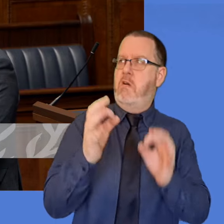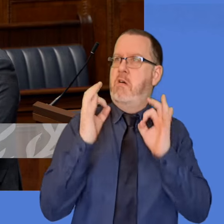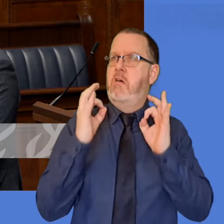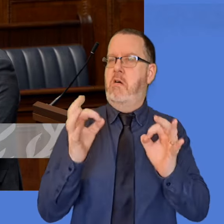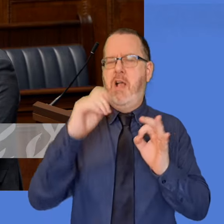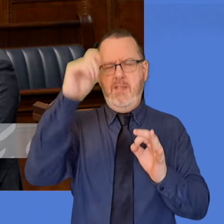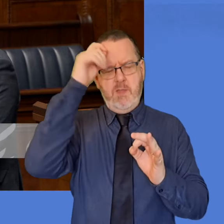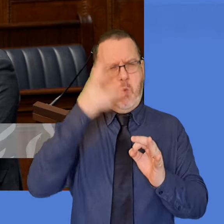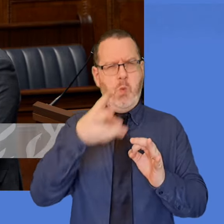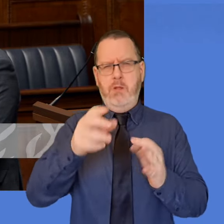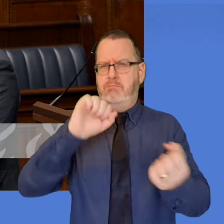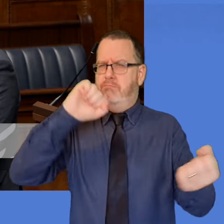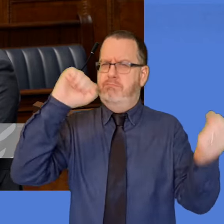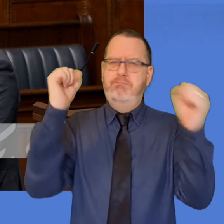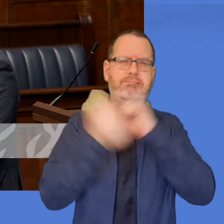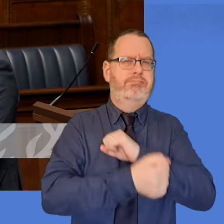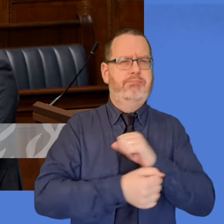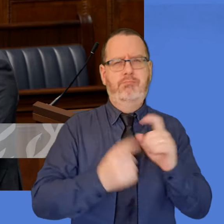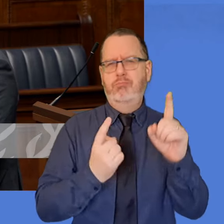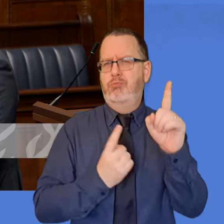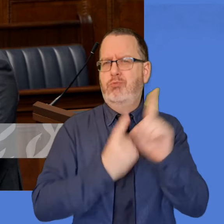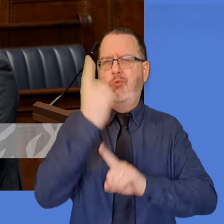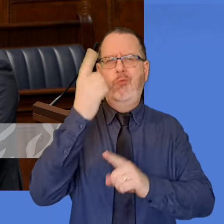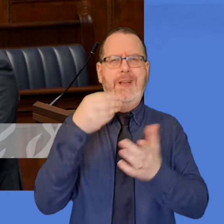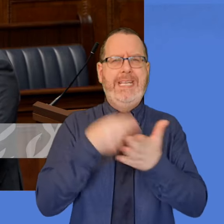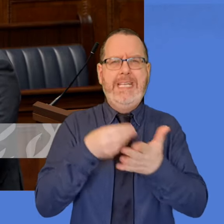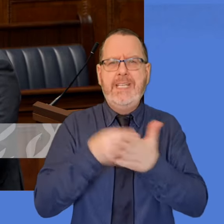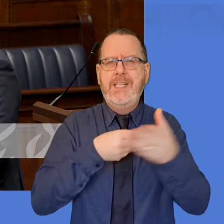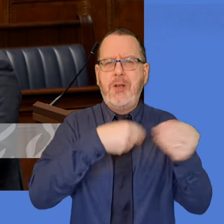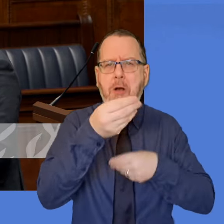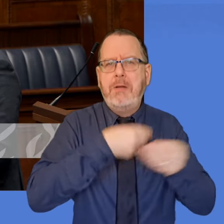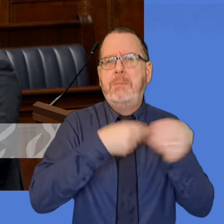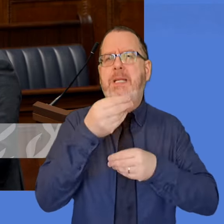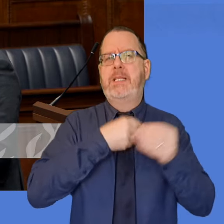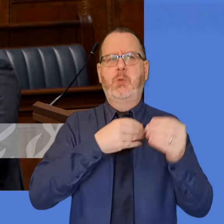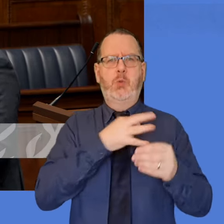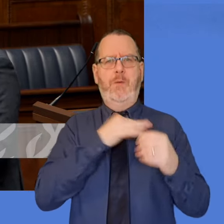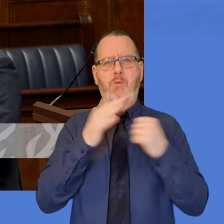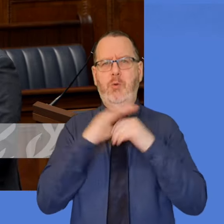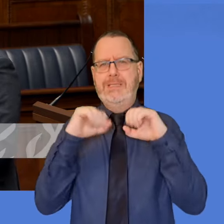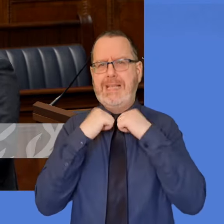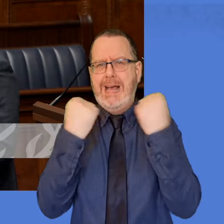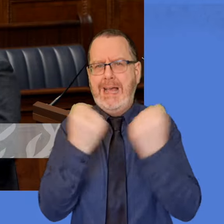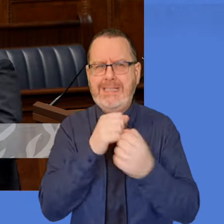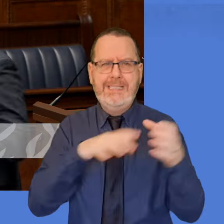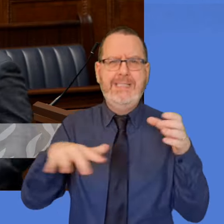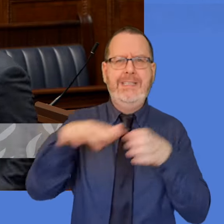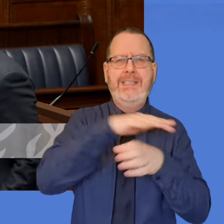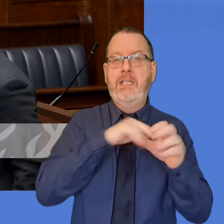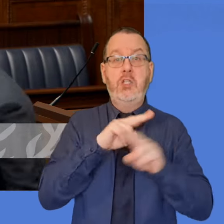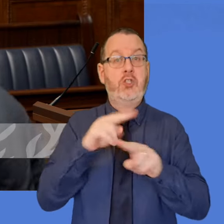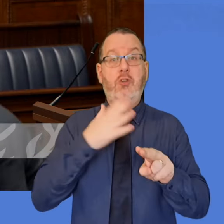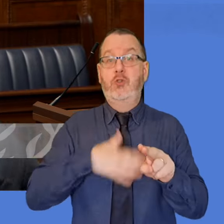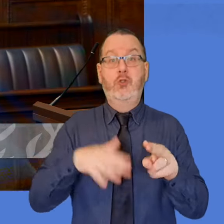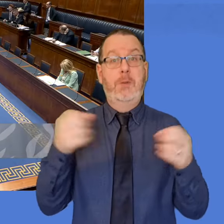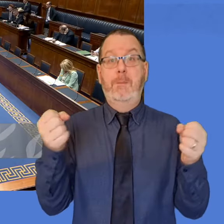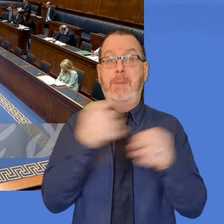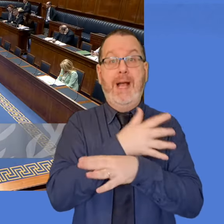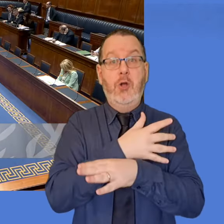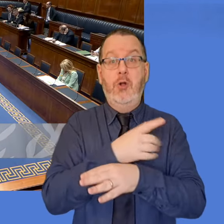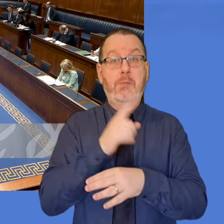economic and social benefits, not just for the people of Bangor, but even more widely.